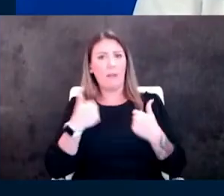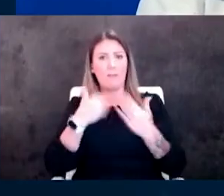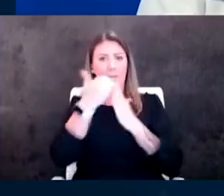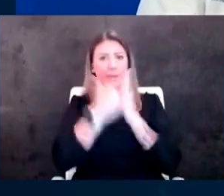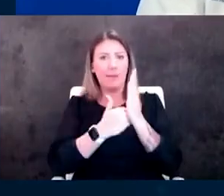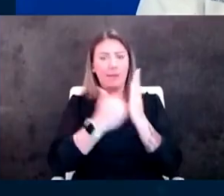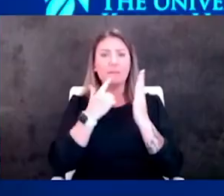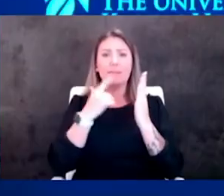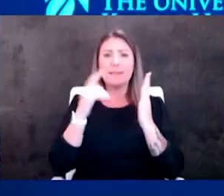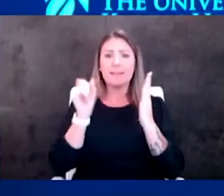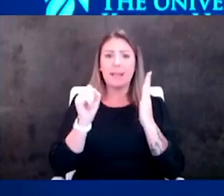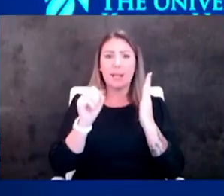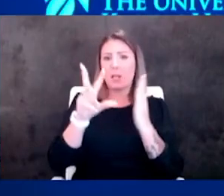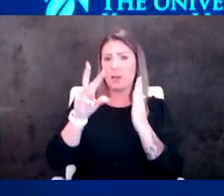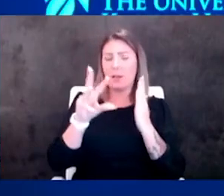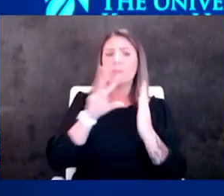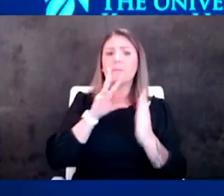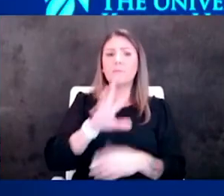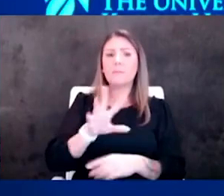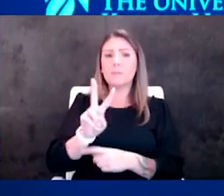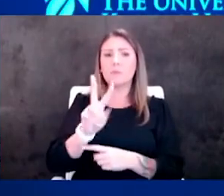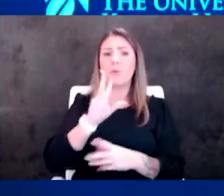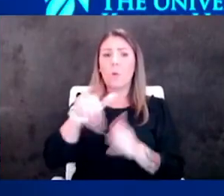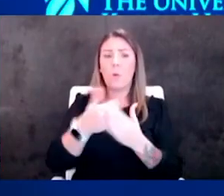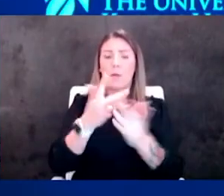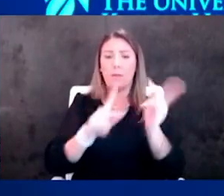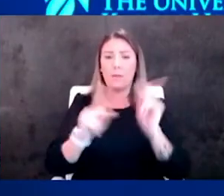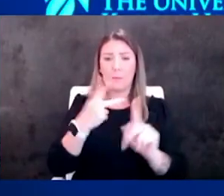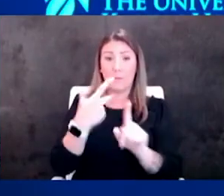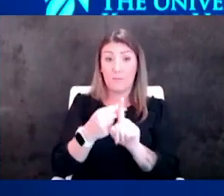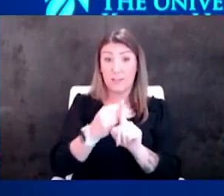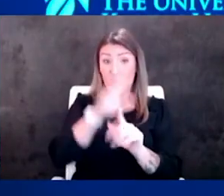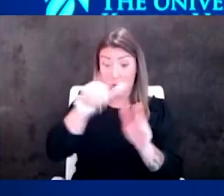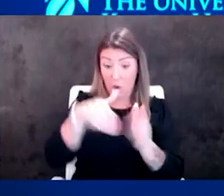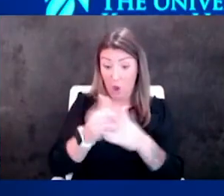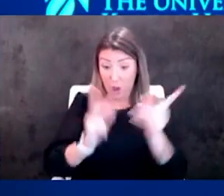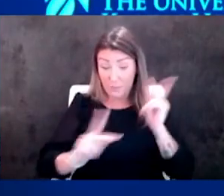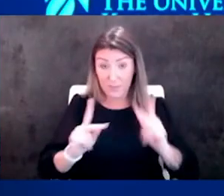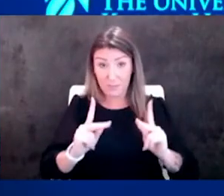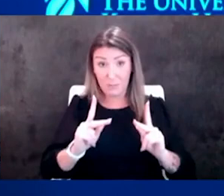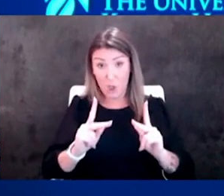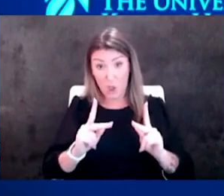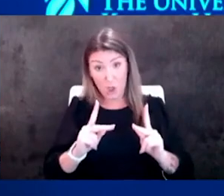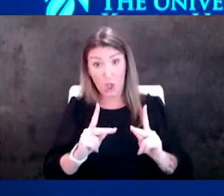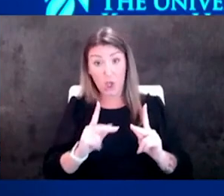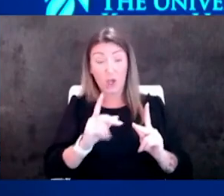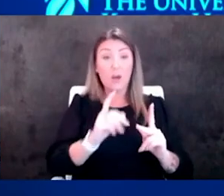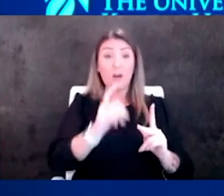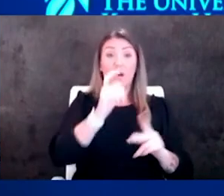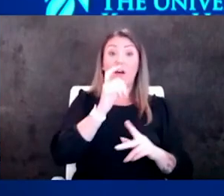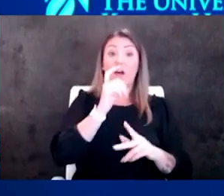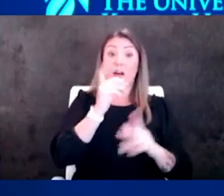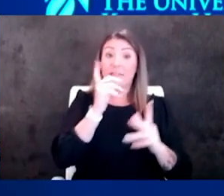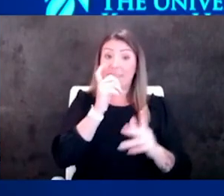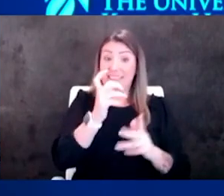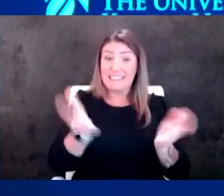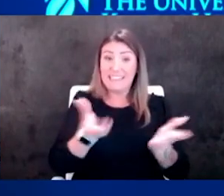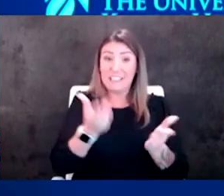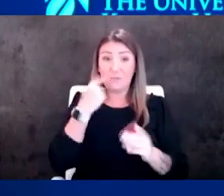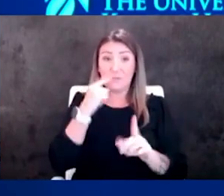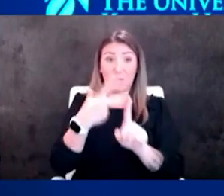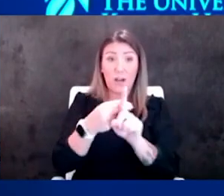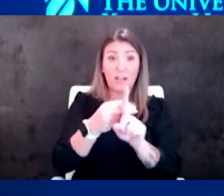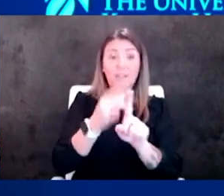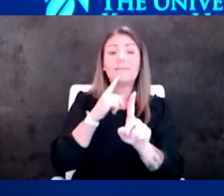there's a 52 year old this is all people who are vaccinated first of all all the ones who are here and vaccinated are overdue for their booster shot second of all 52